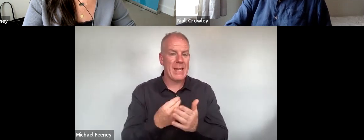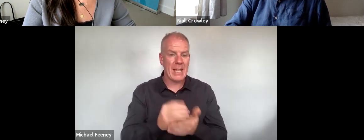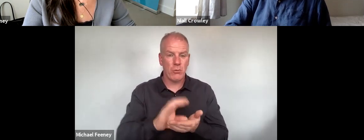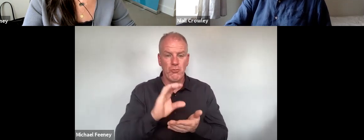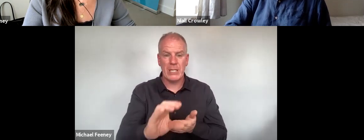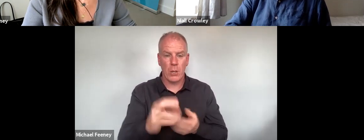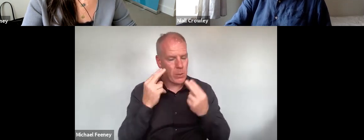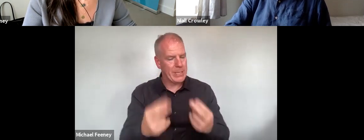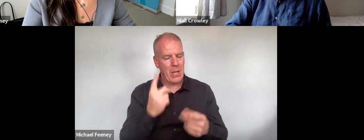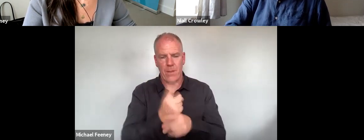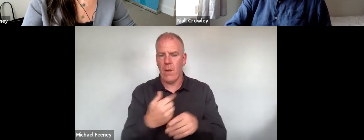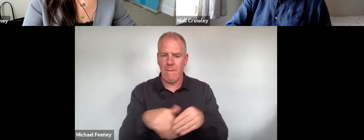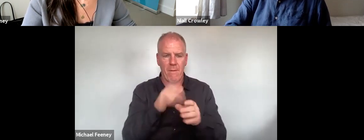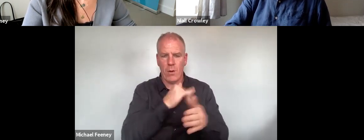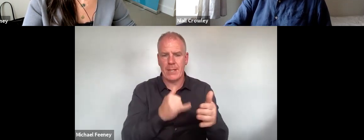are required in these bodies.